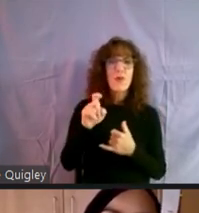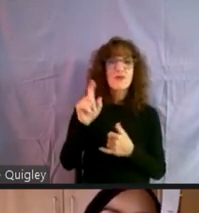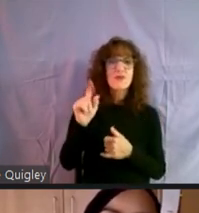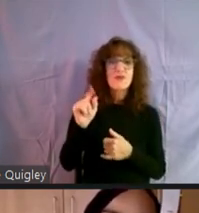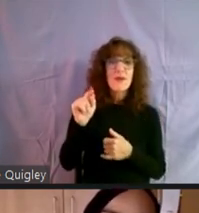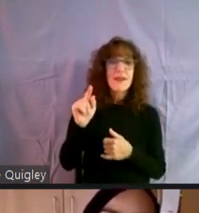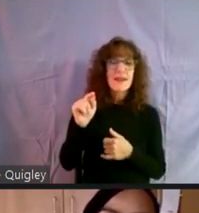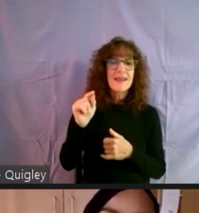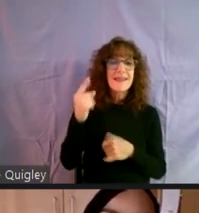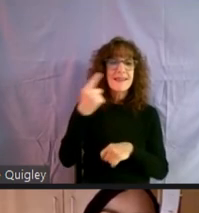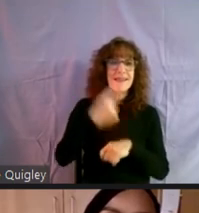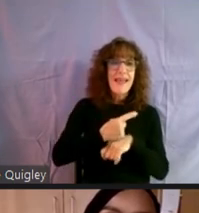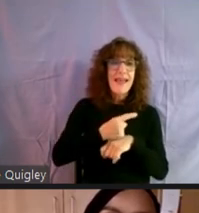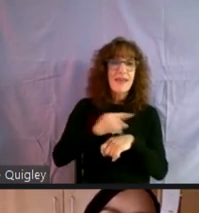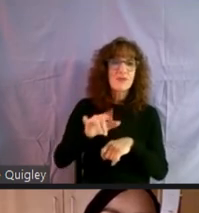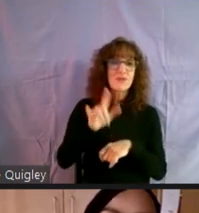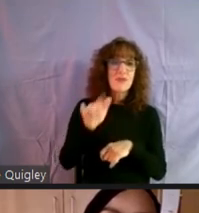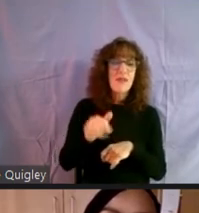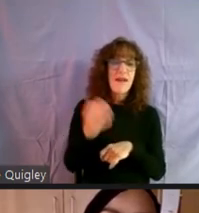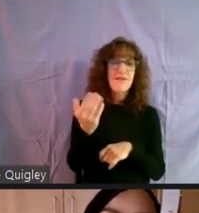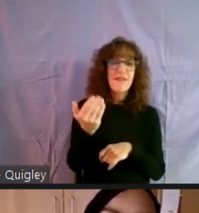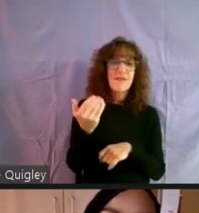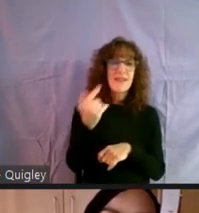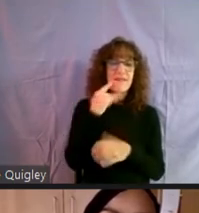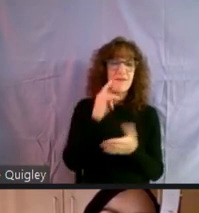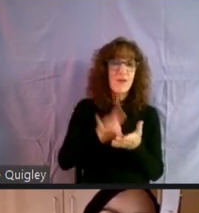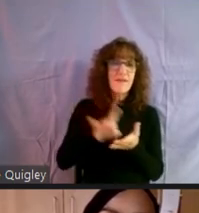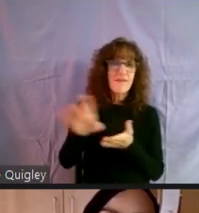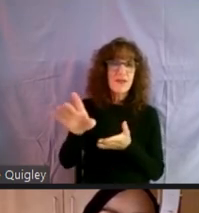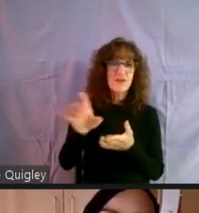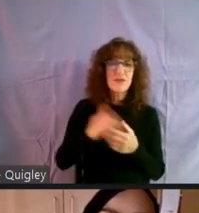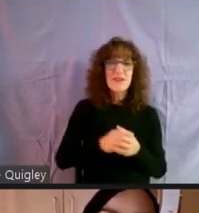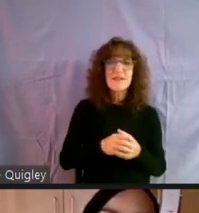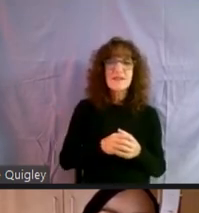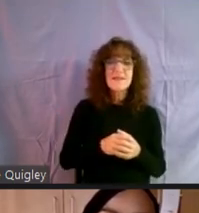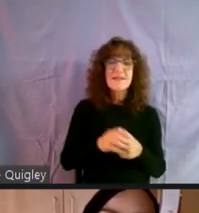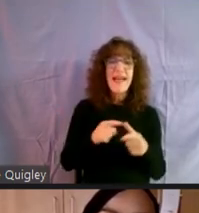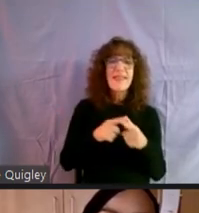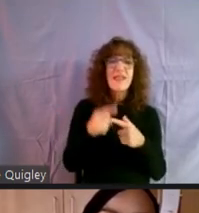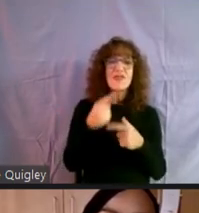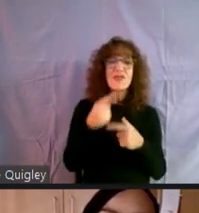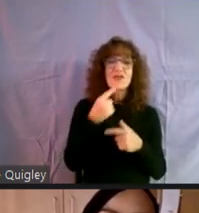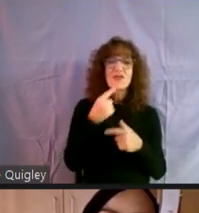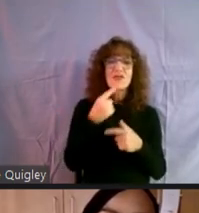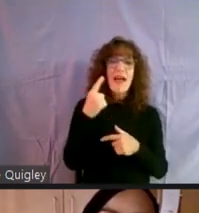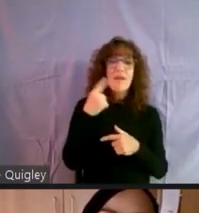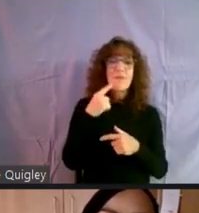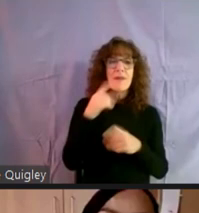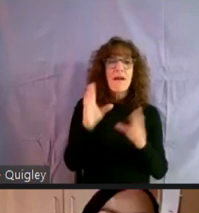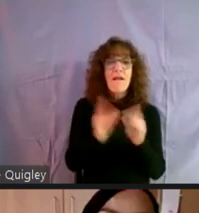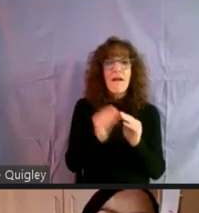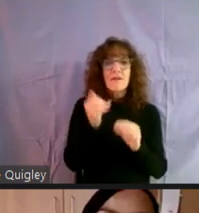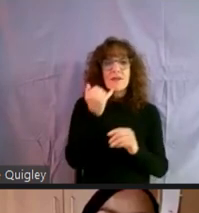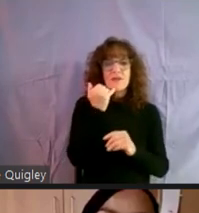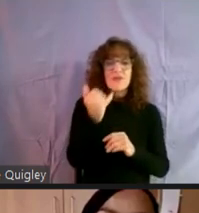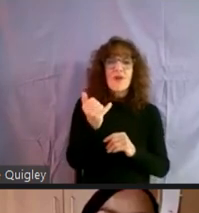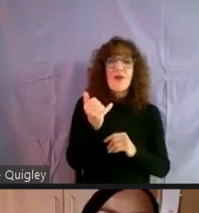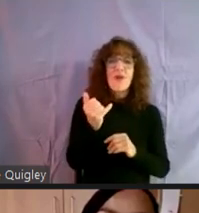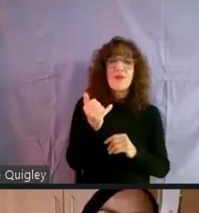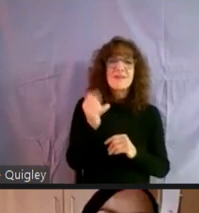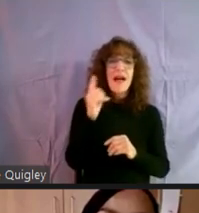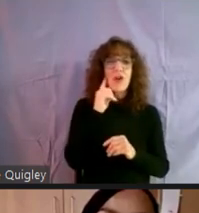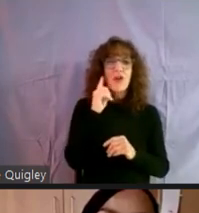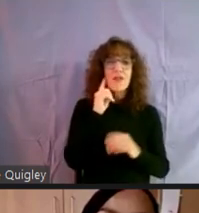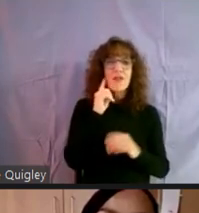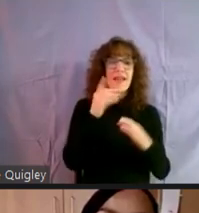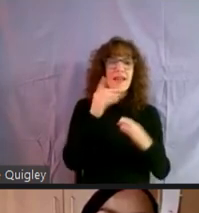deadline of July 15th for evictions? Um, and then she says, I've been on conference calls where I heard that